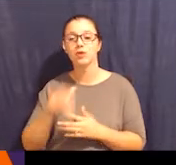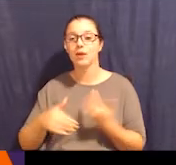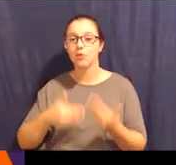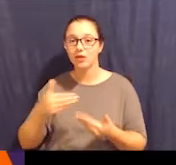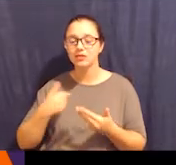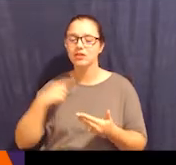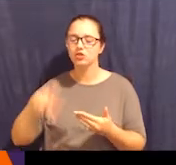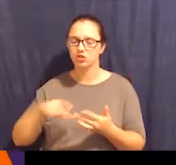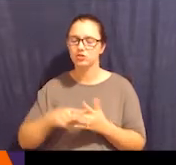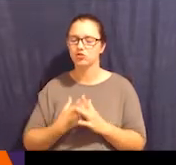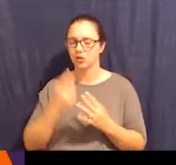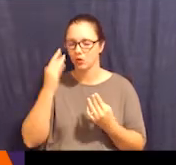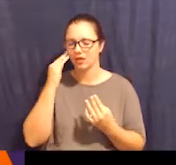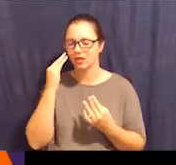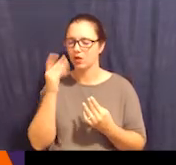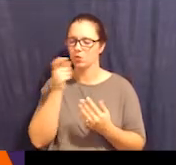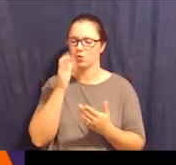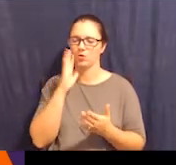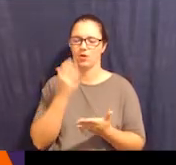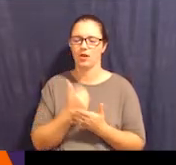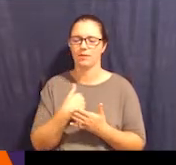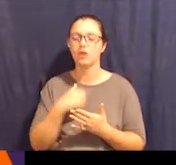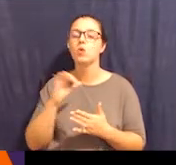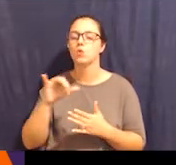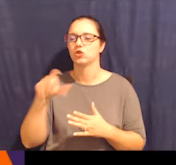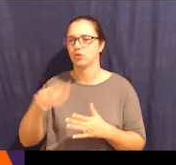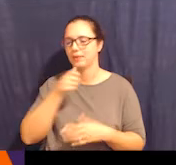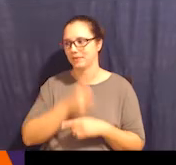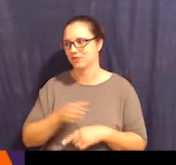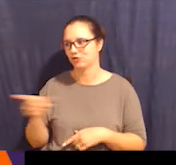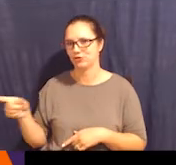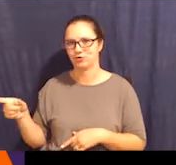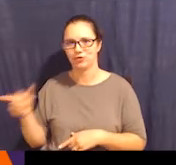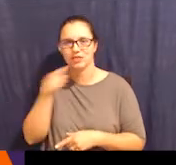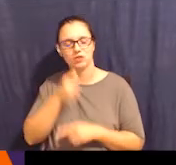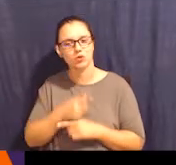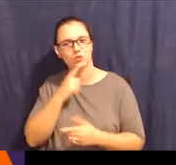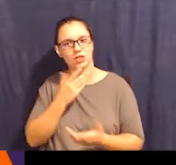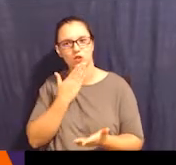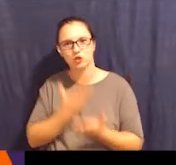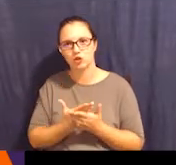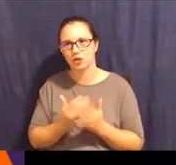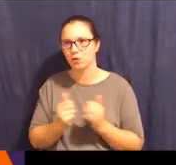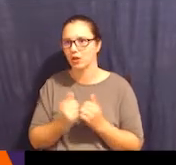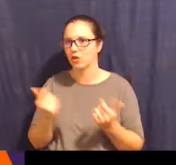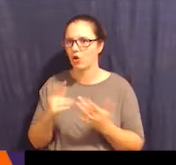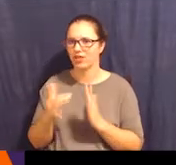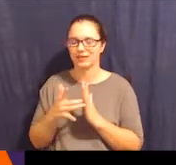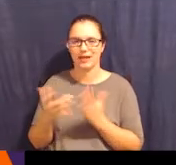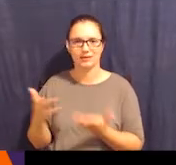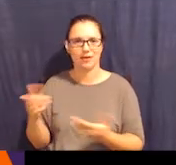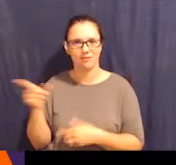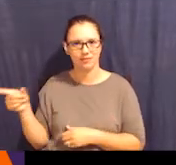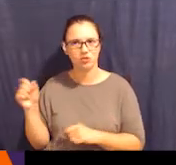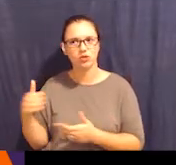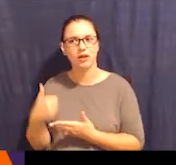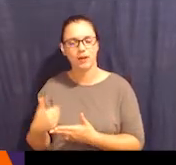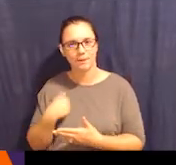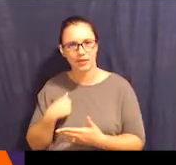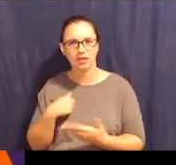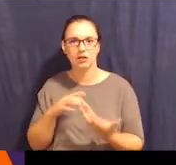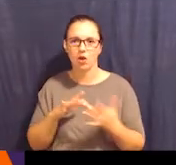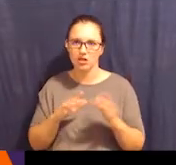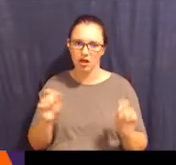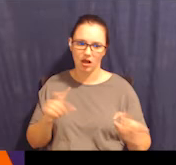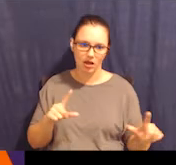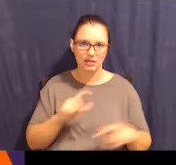Through that process, I should start to think about, okay, who's going to help me do that? Oh, it should be my sister, because my sister is really good with all this tech stuff. And she can help